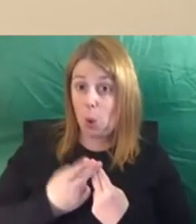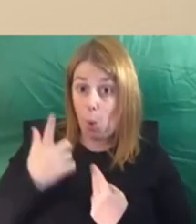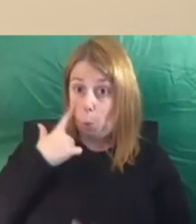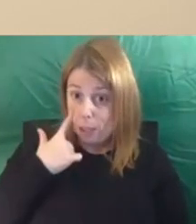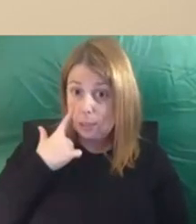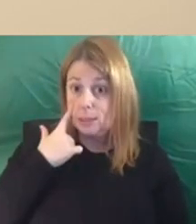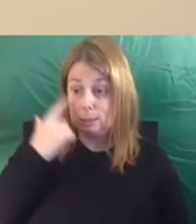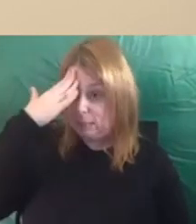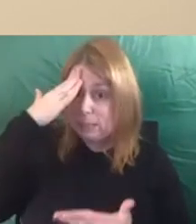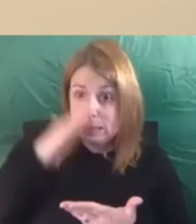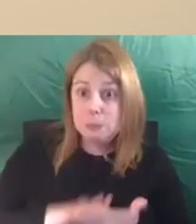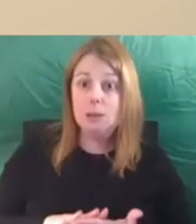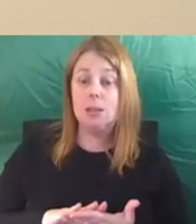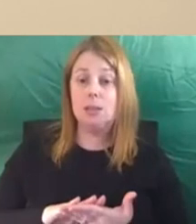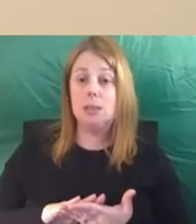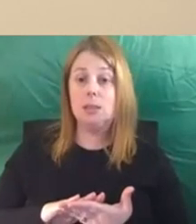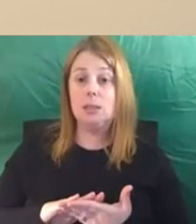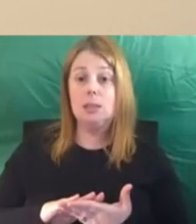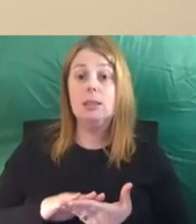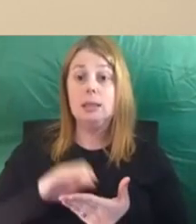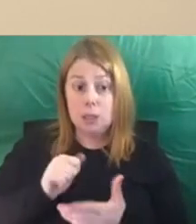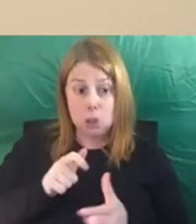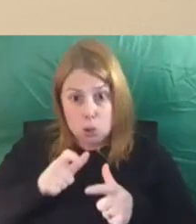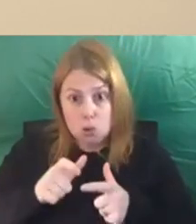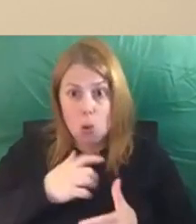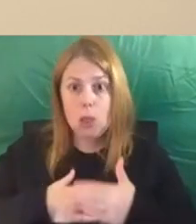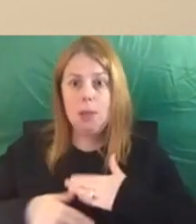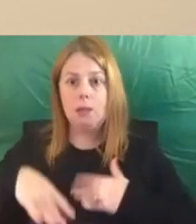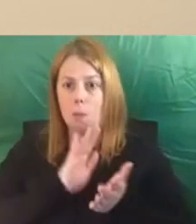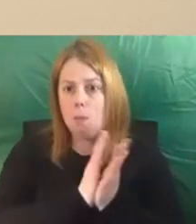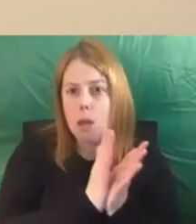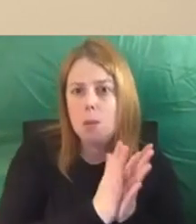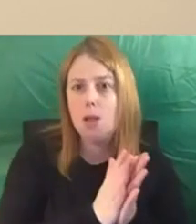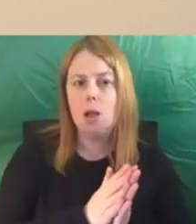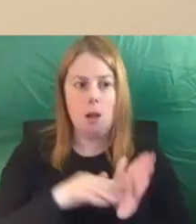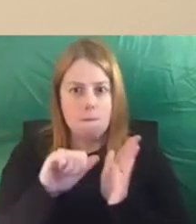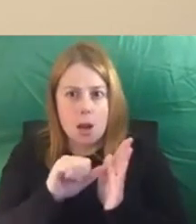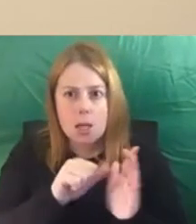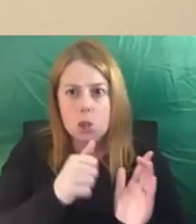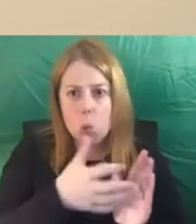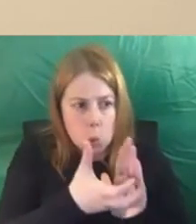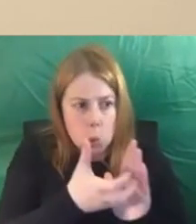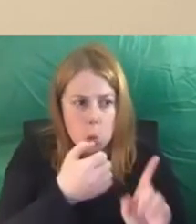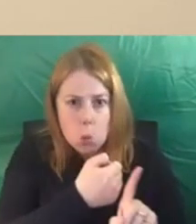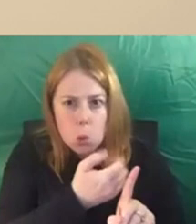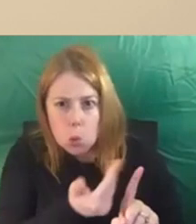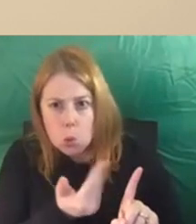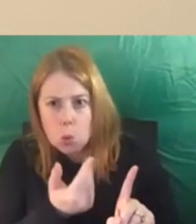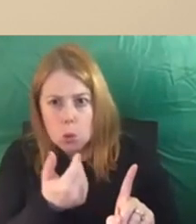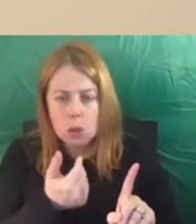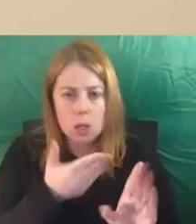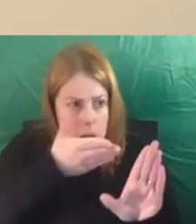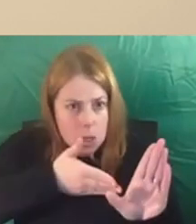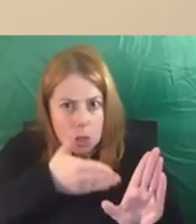it all, whether if it was controlling or manipulative behaviour, whether if it was financial abuse, emotional or psychological abuse,